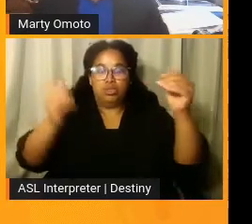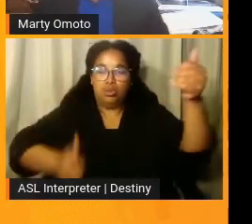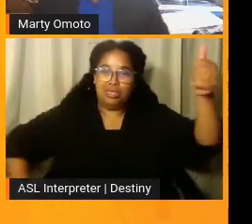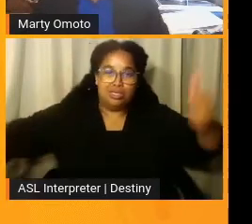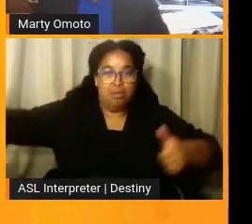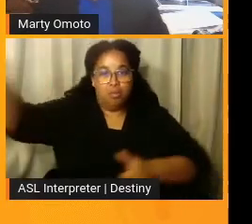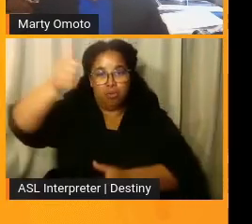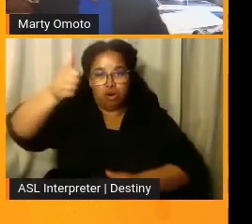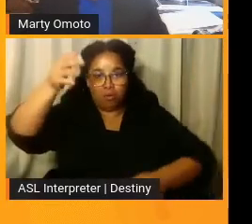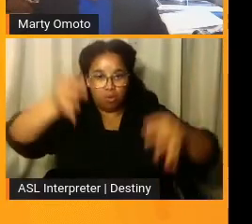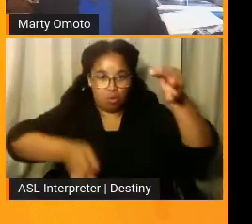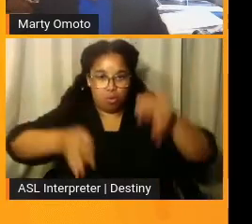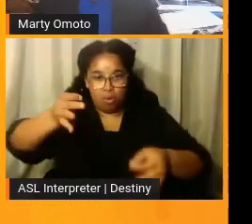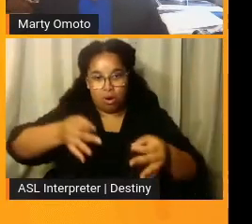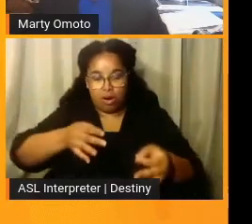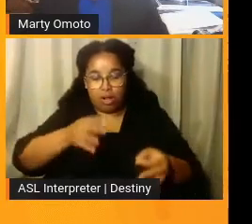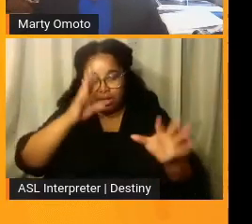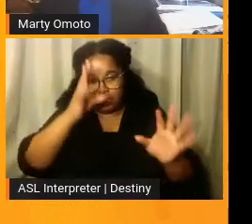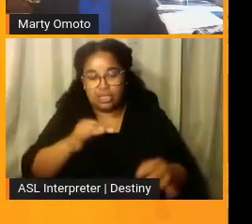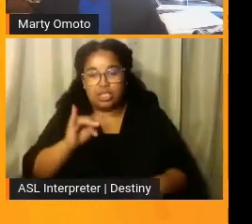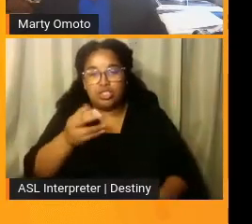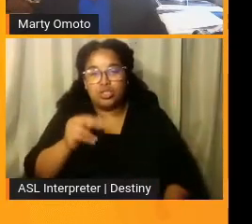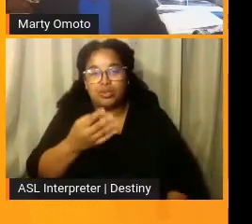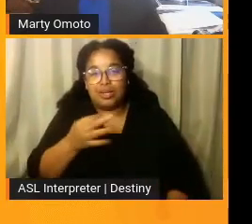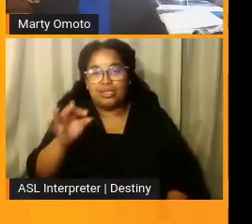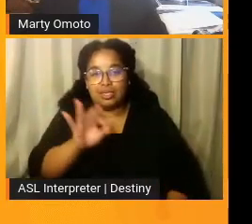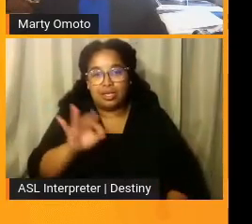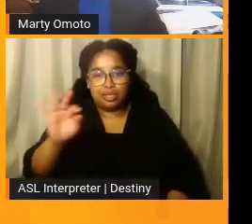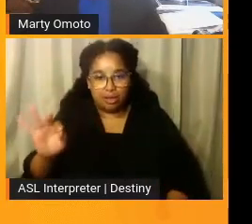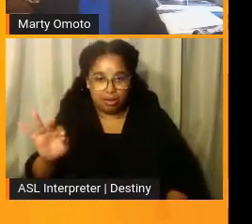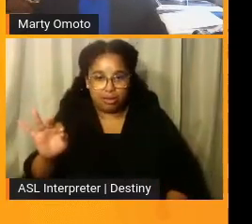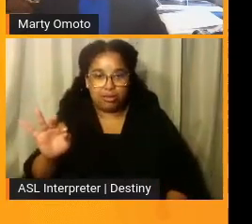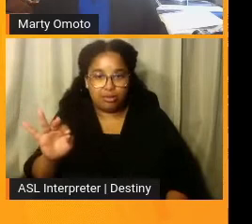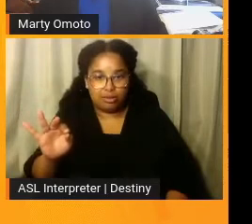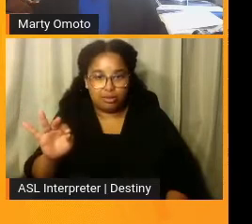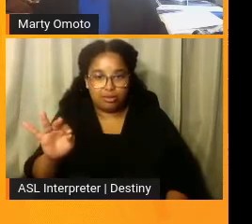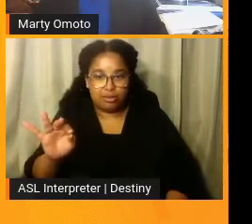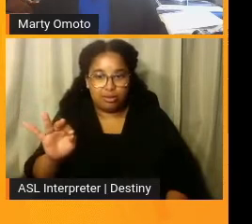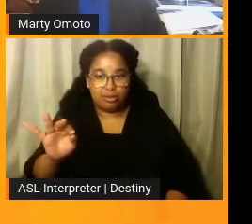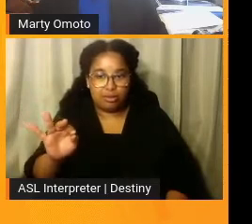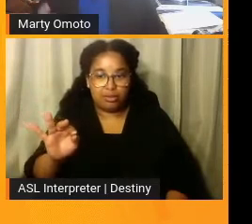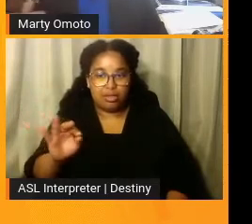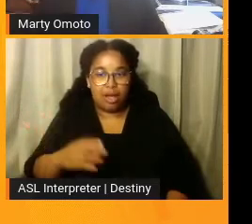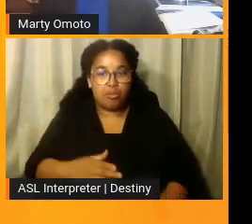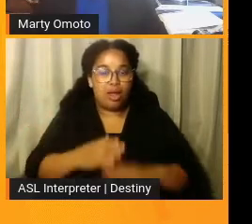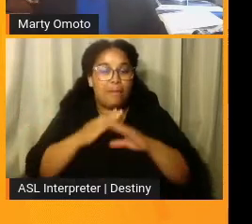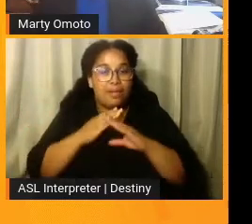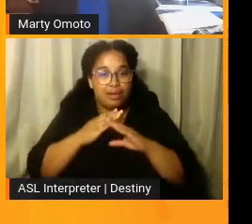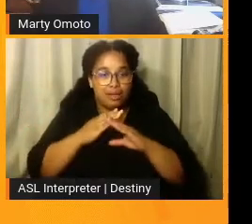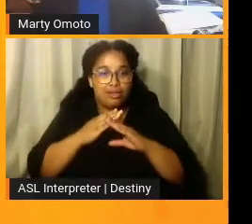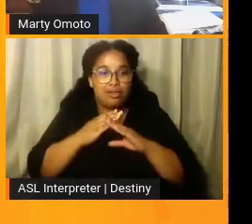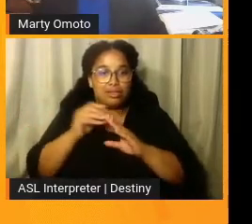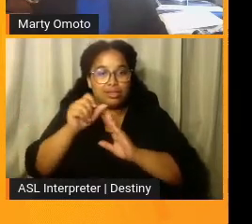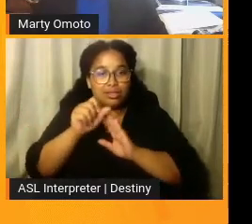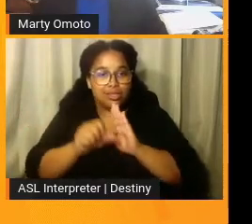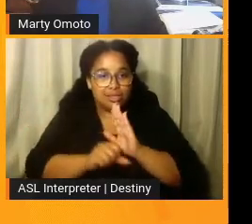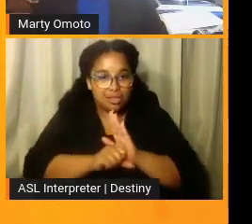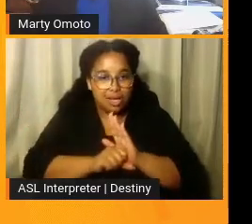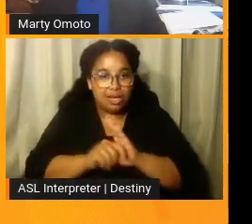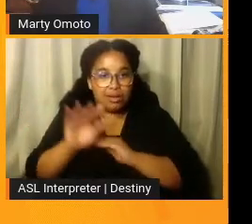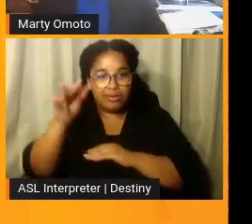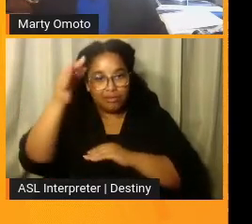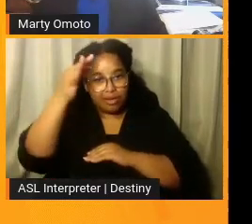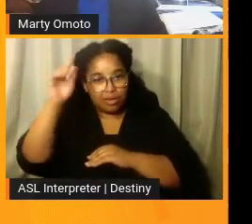Court made a ruling in June 1999 that, uh, prohibited the states and the federal